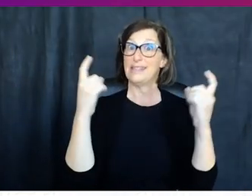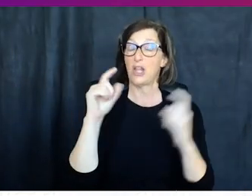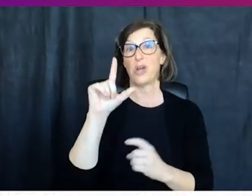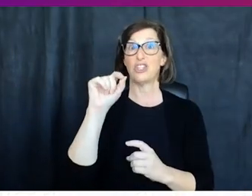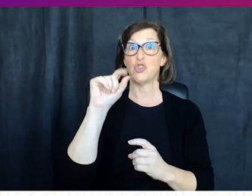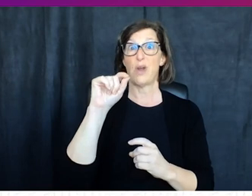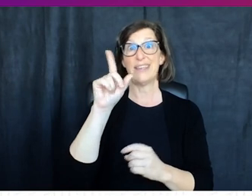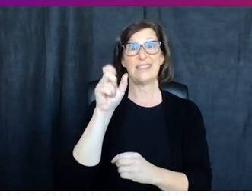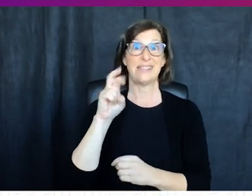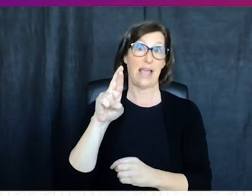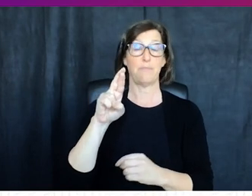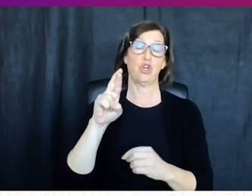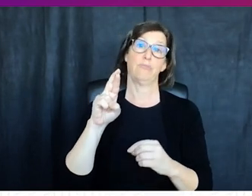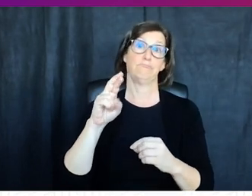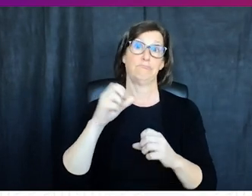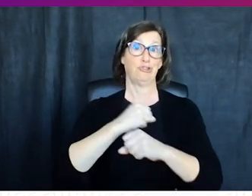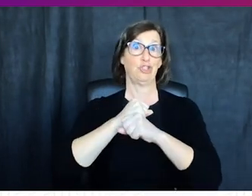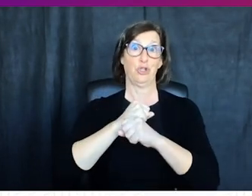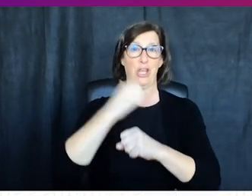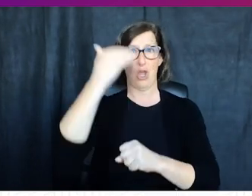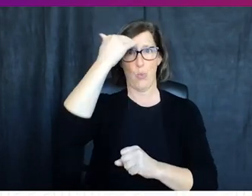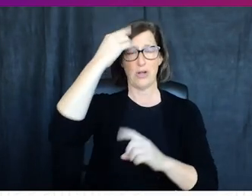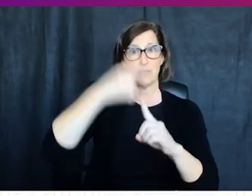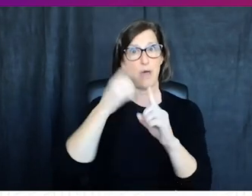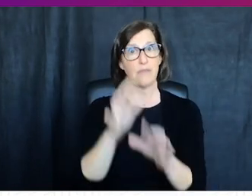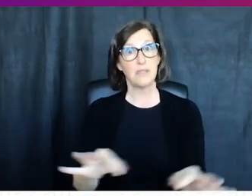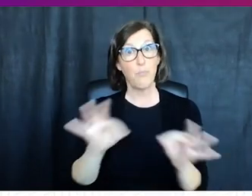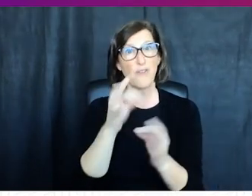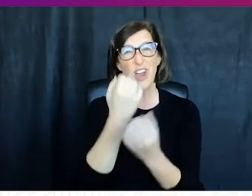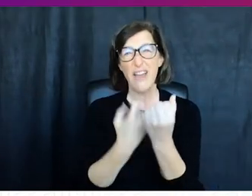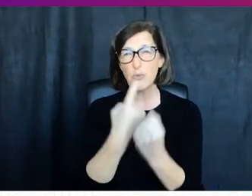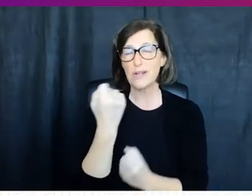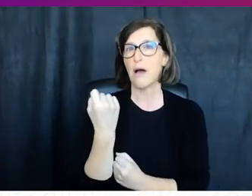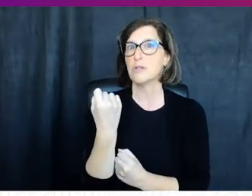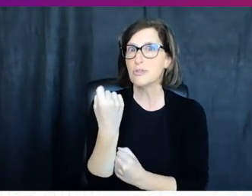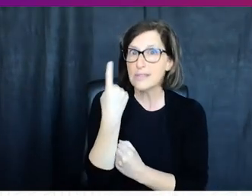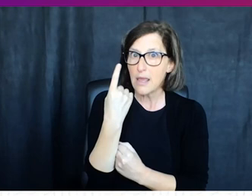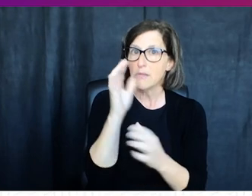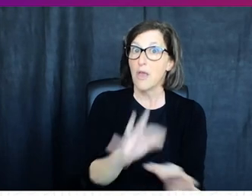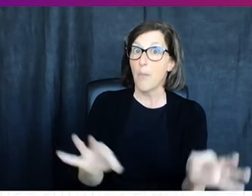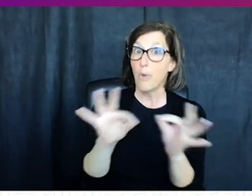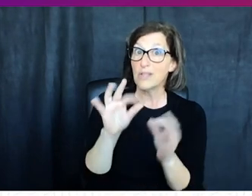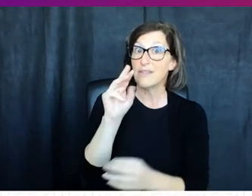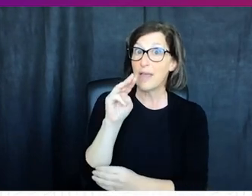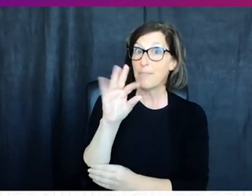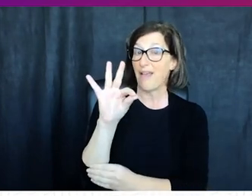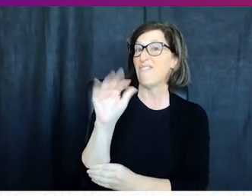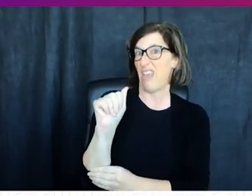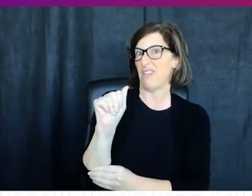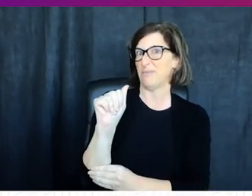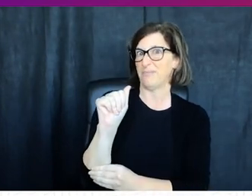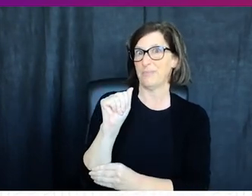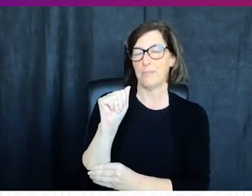celebrate since those 20th cyber security awareness month it is crucial to help everyone understand the significance of multi-factor authentication